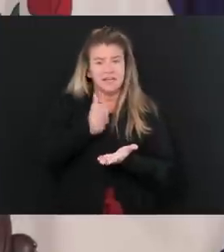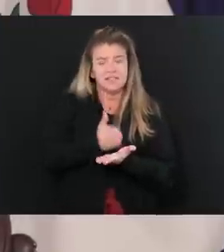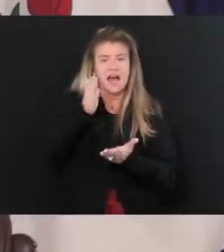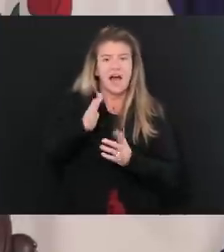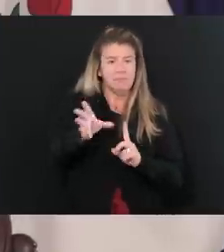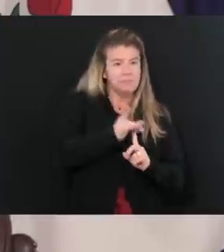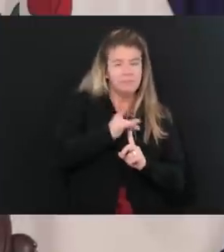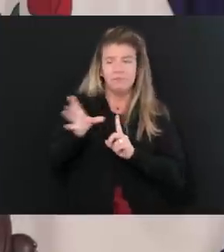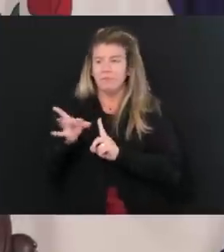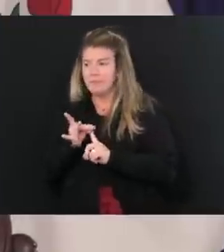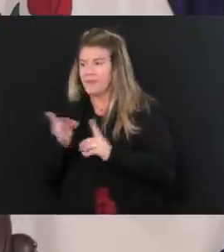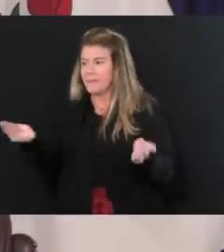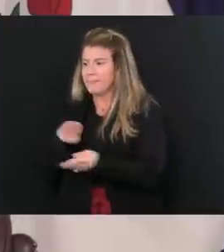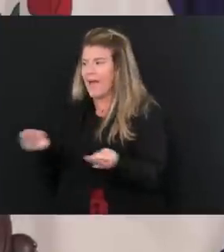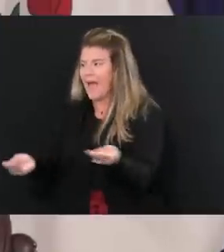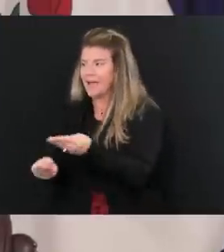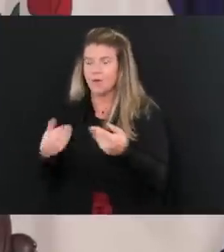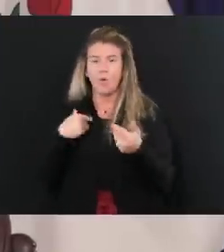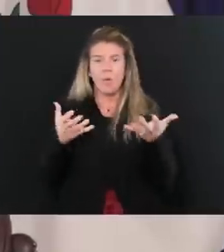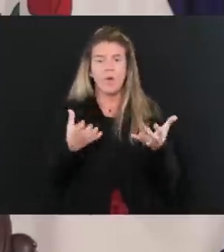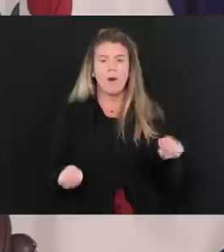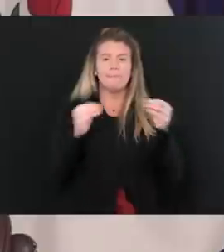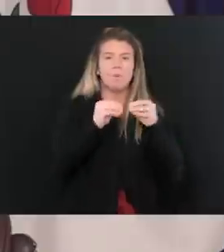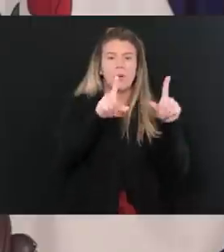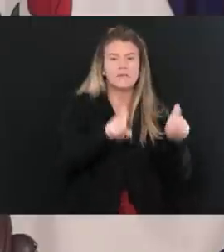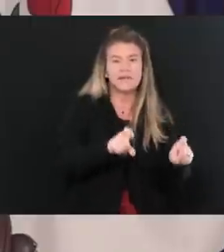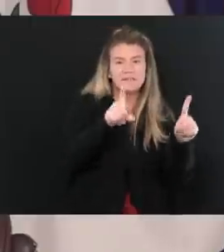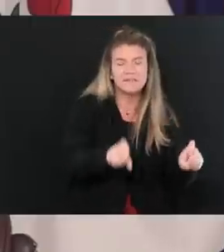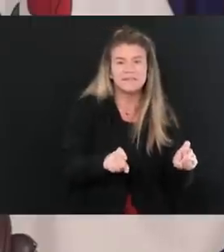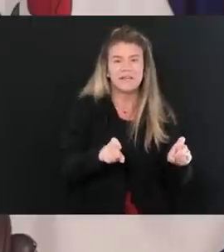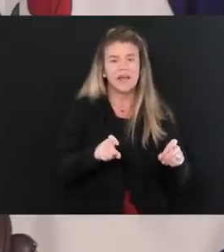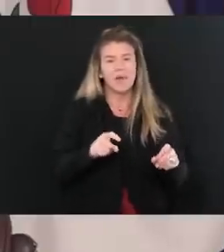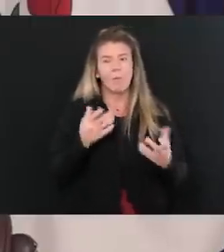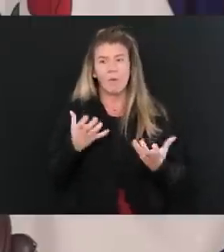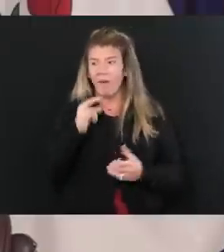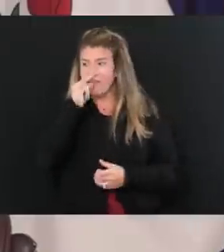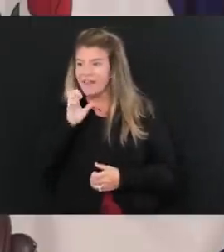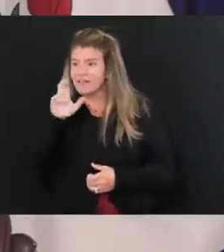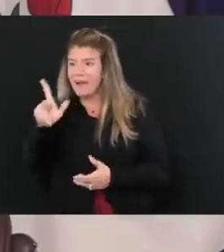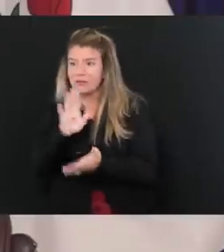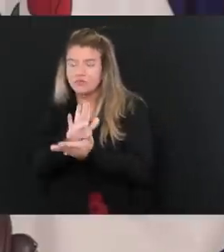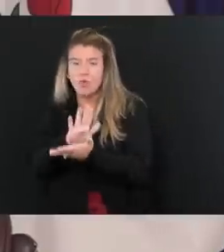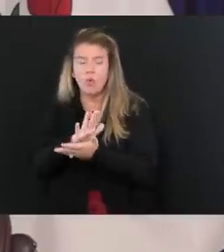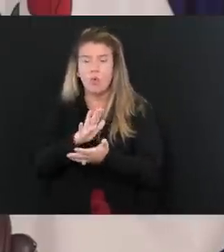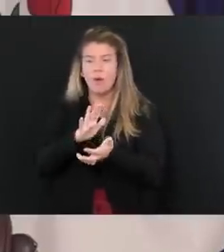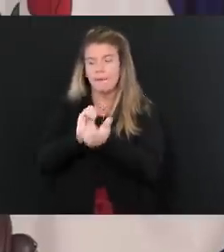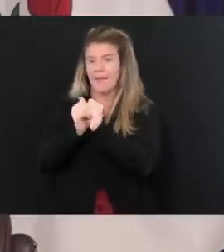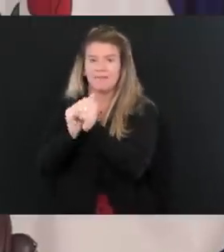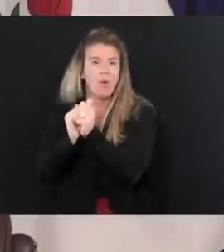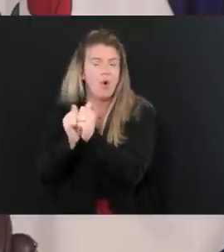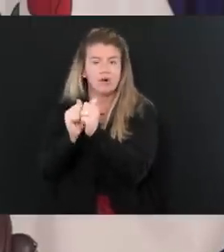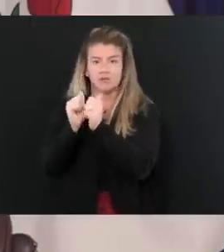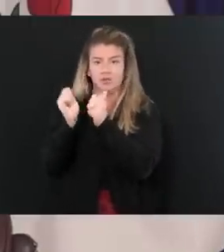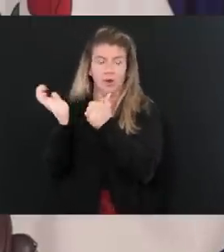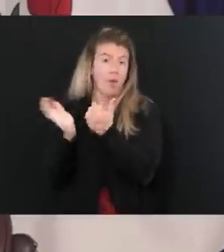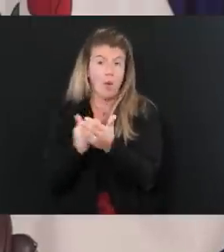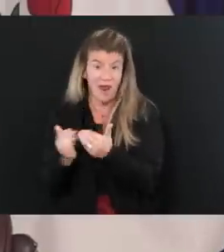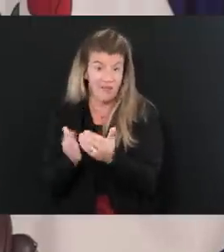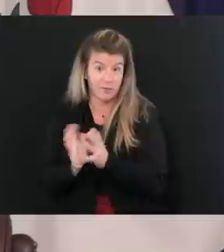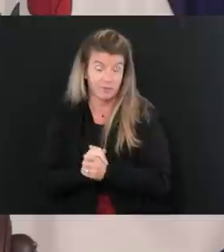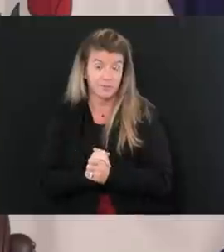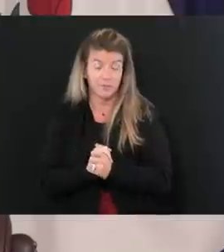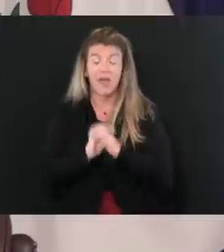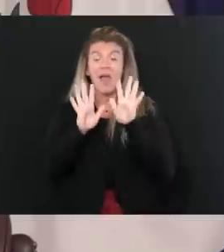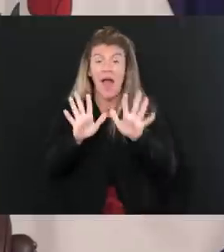tested or, or to be able to do all the things, you know, from people going back to school or not, or playing sports or whatever it may be. I will